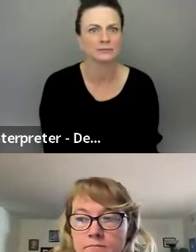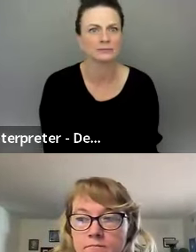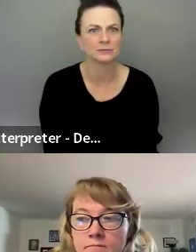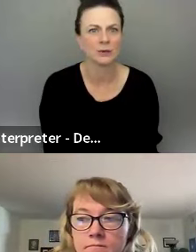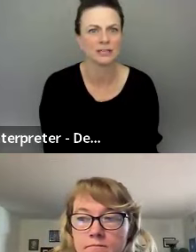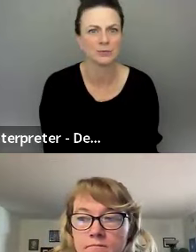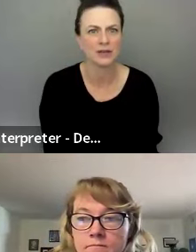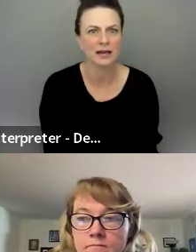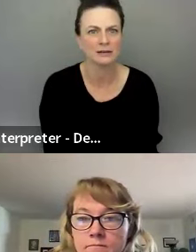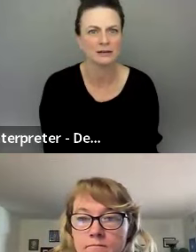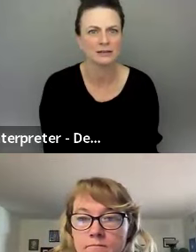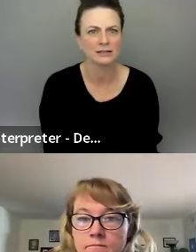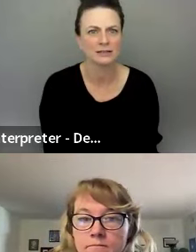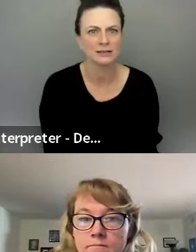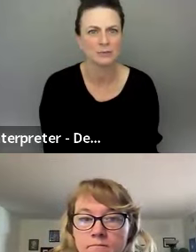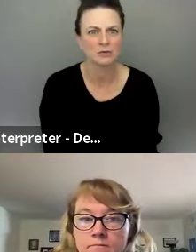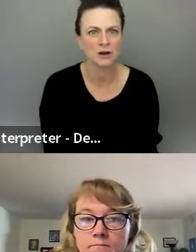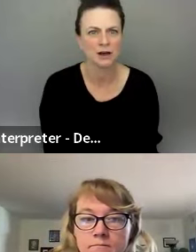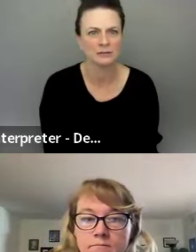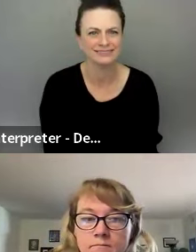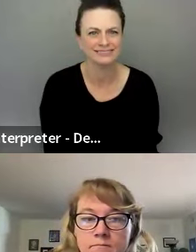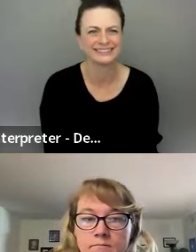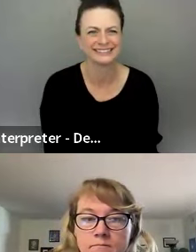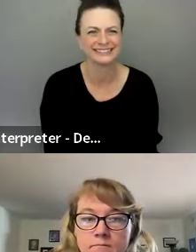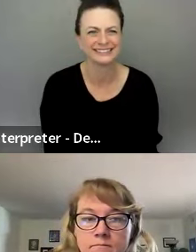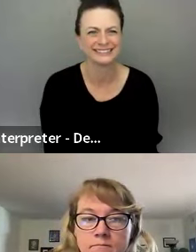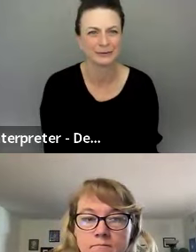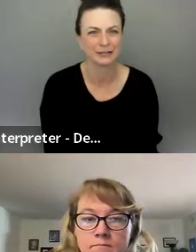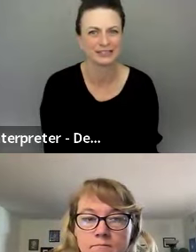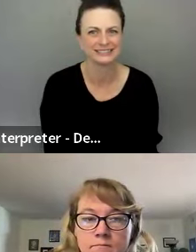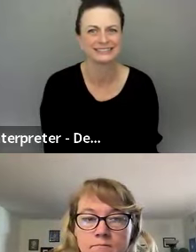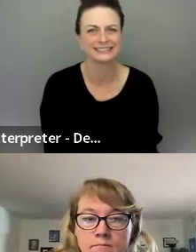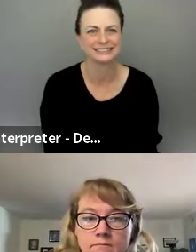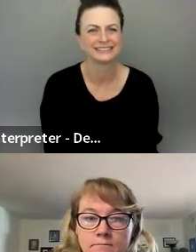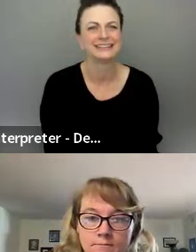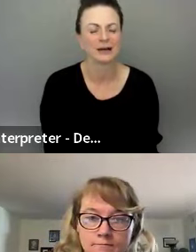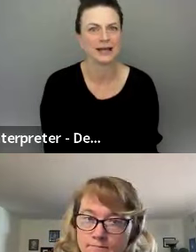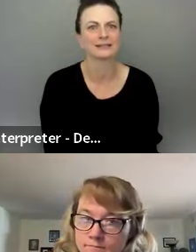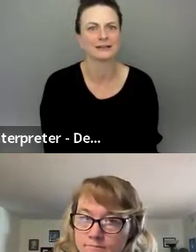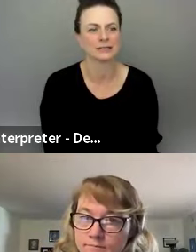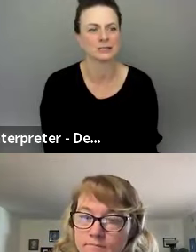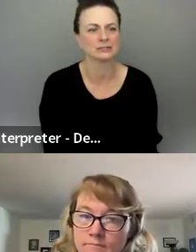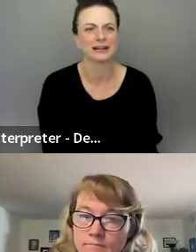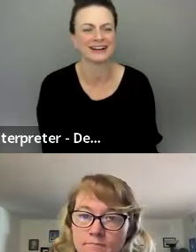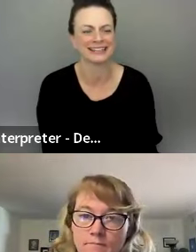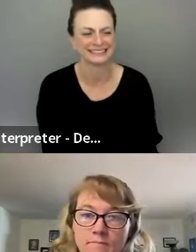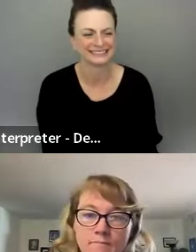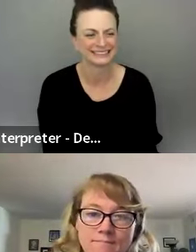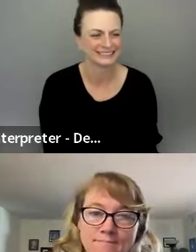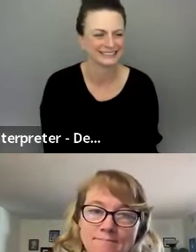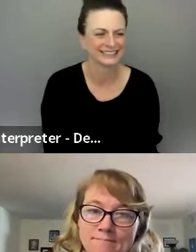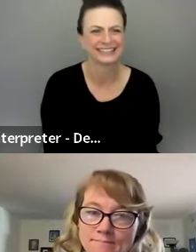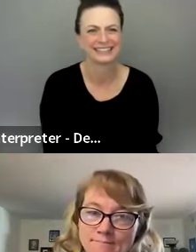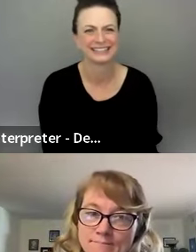Okay. Are we done with that? Can we move on? Are we good? Okay. Everybody's good. All right.